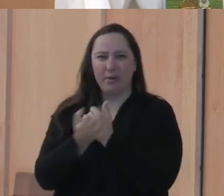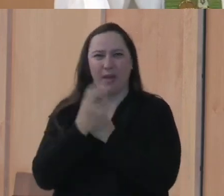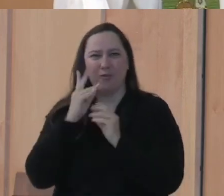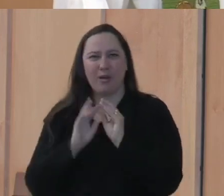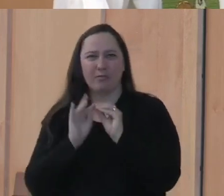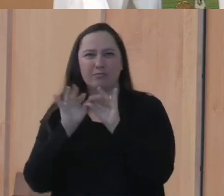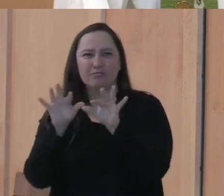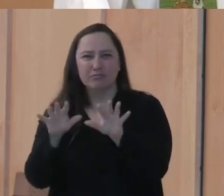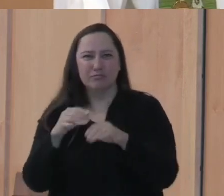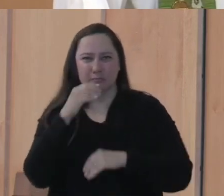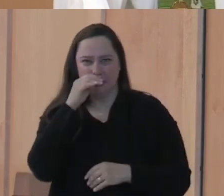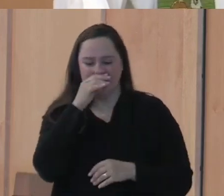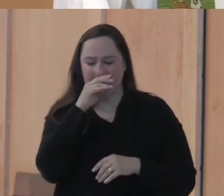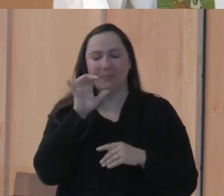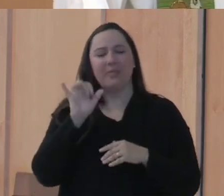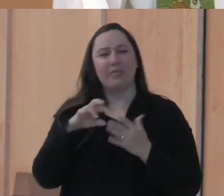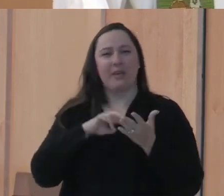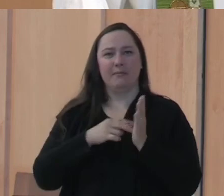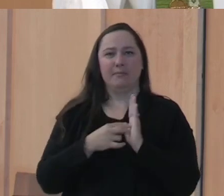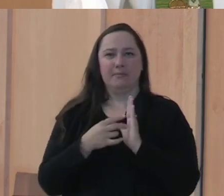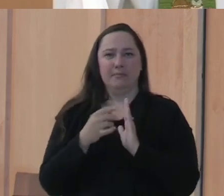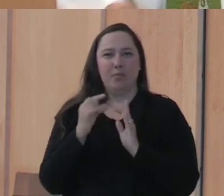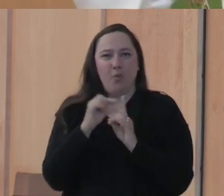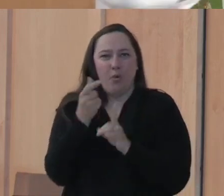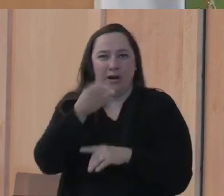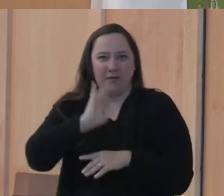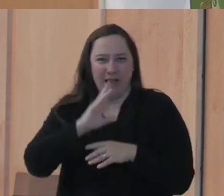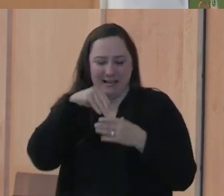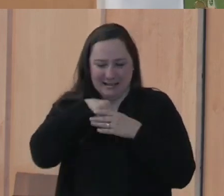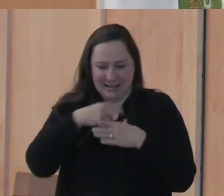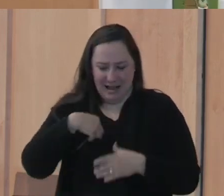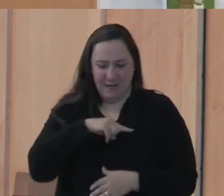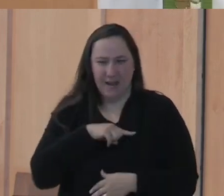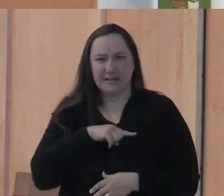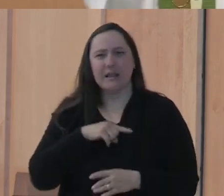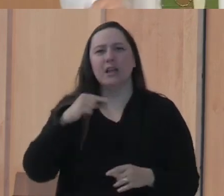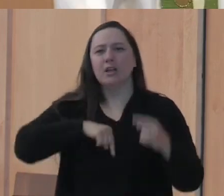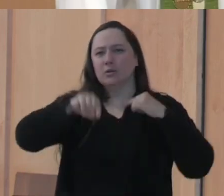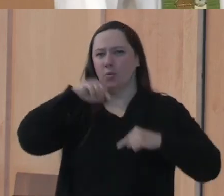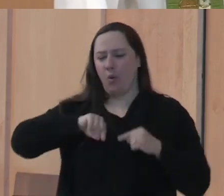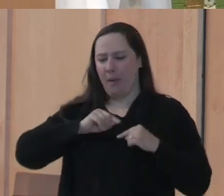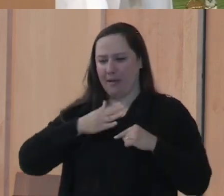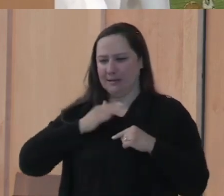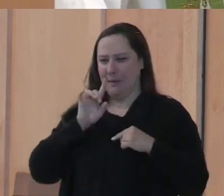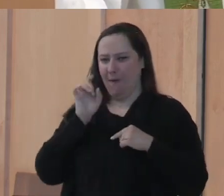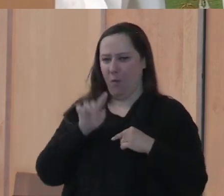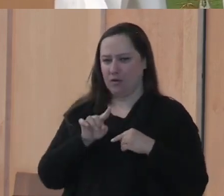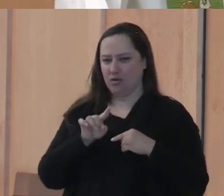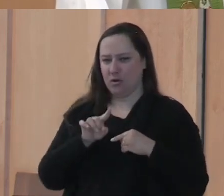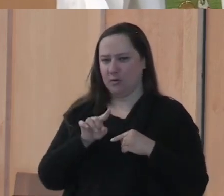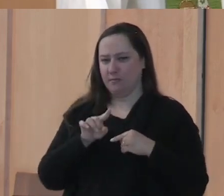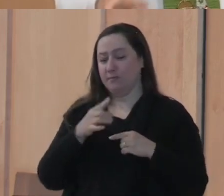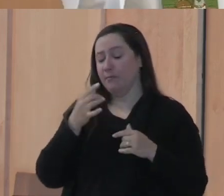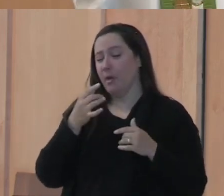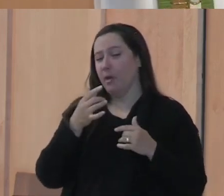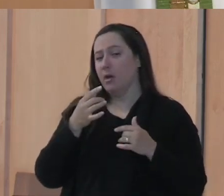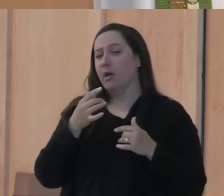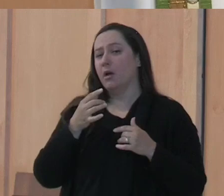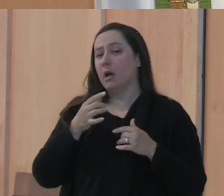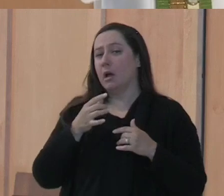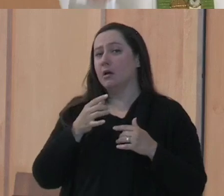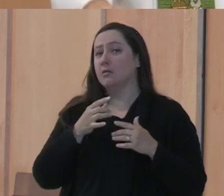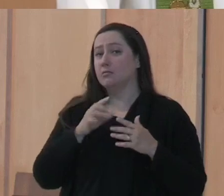thus the word of God inside of us. Now, let me go back to that question I asked before. Which kind of soil are